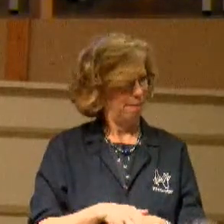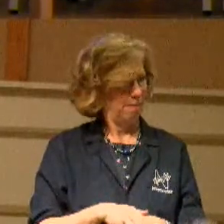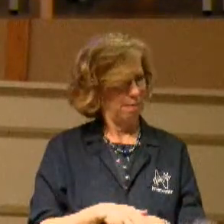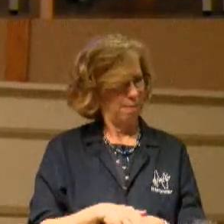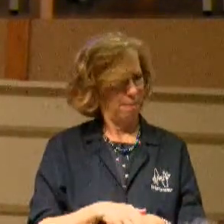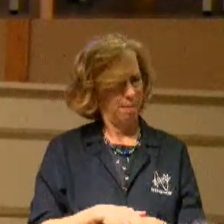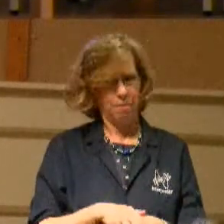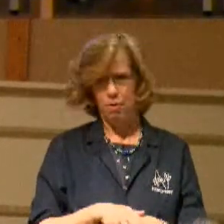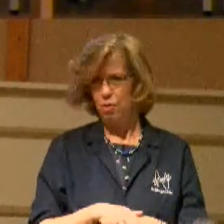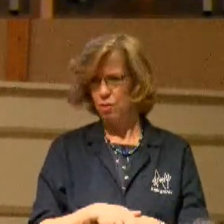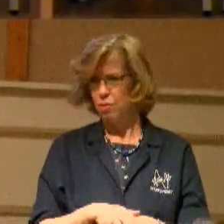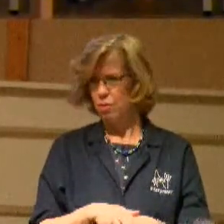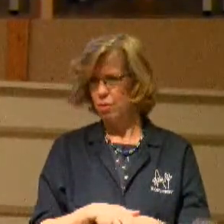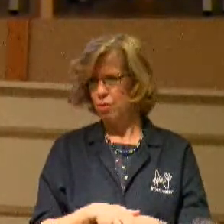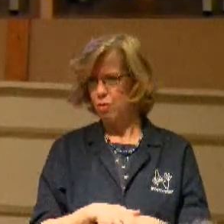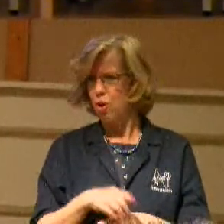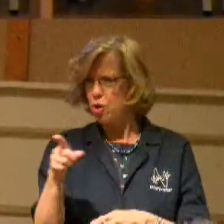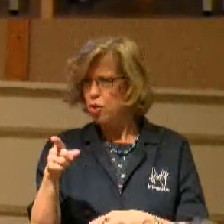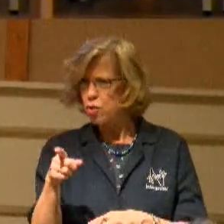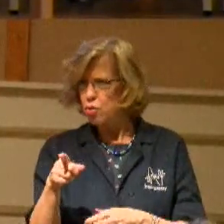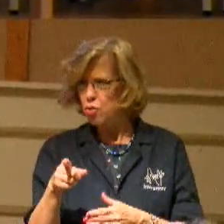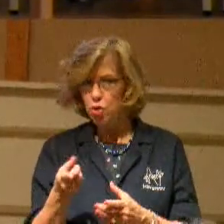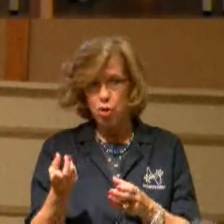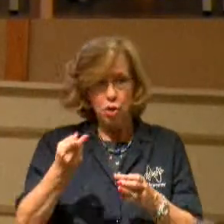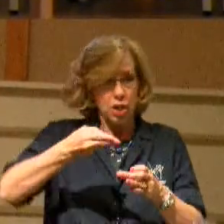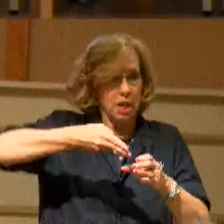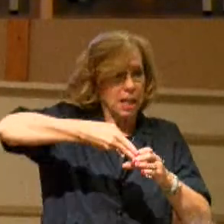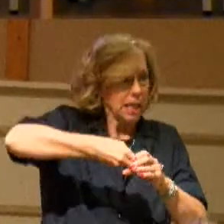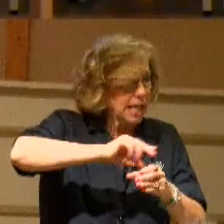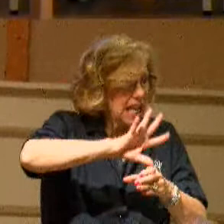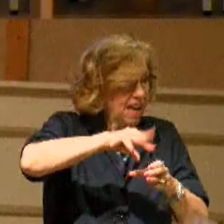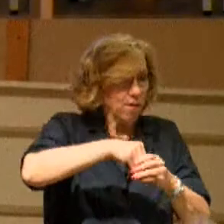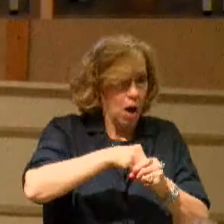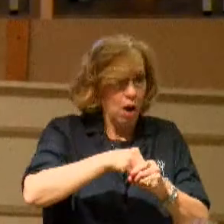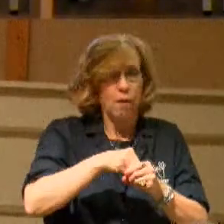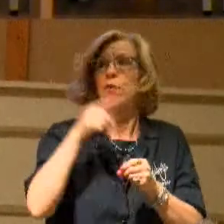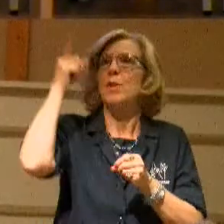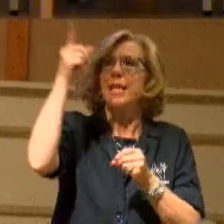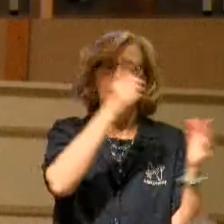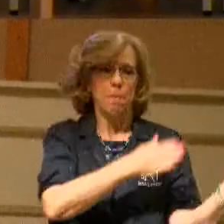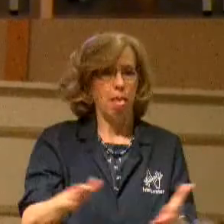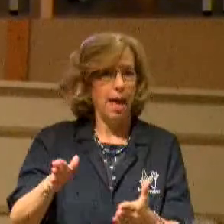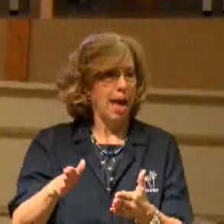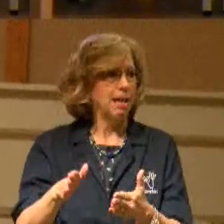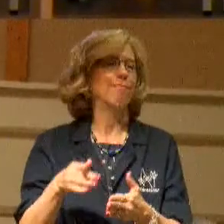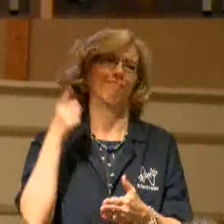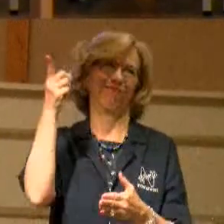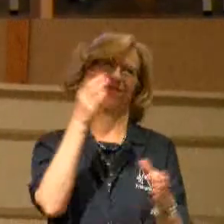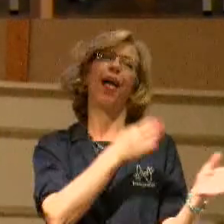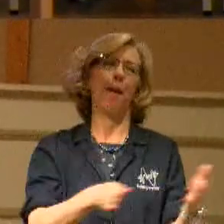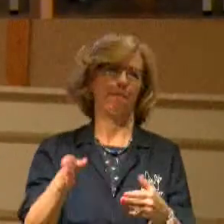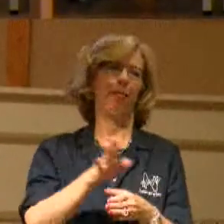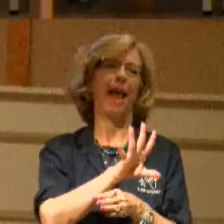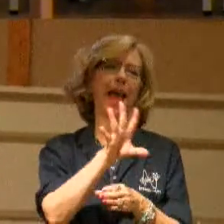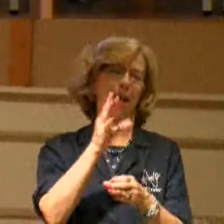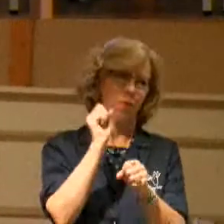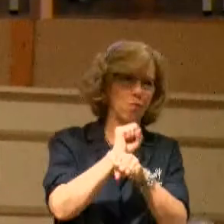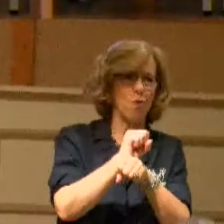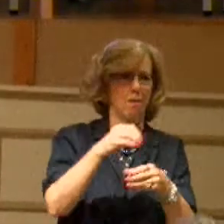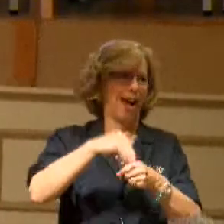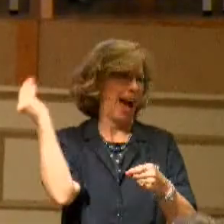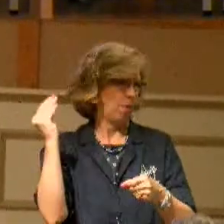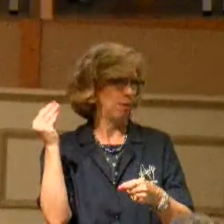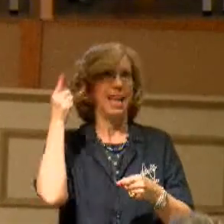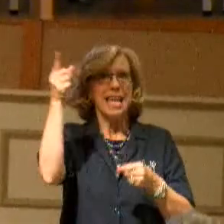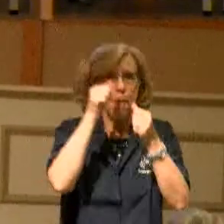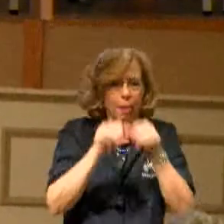And you know, when we get in on God's plan, that's a plan that's going to work. That's a plan that He's going to bless. You know, His